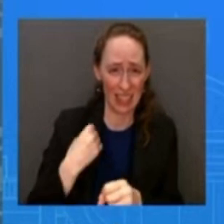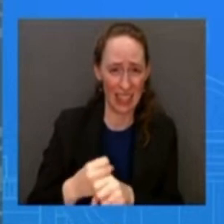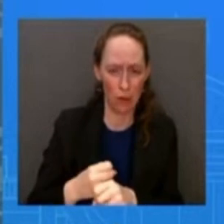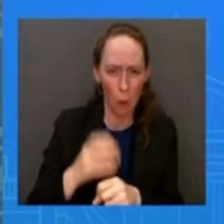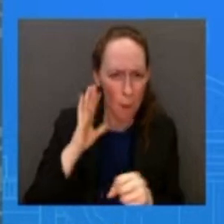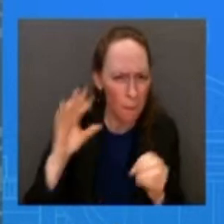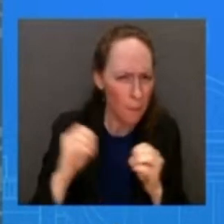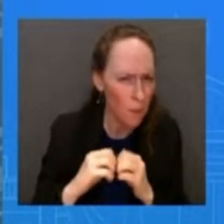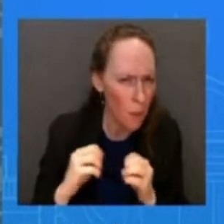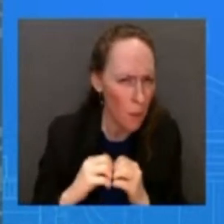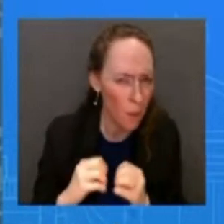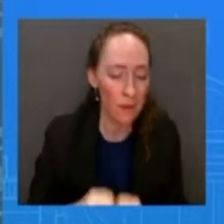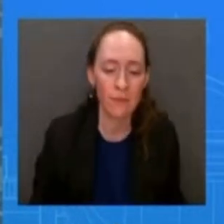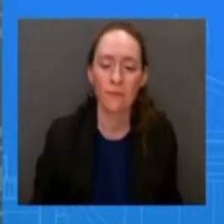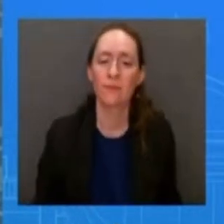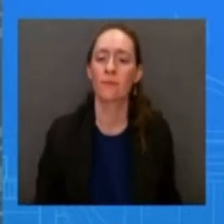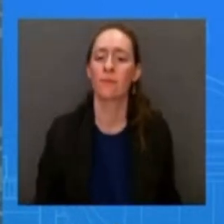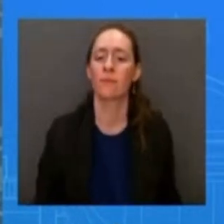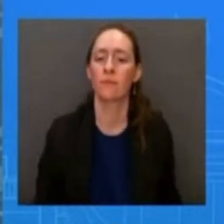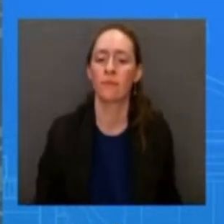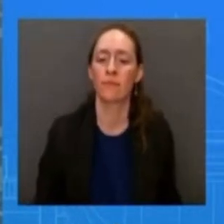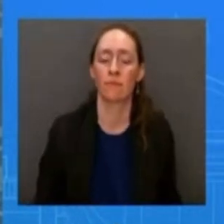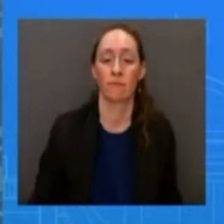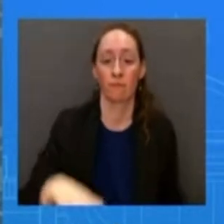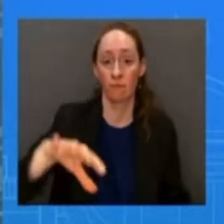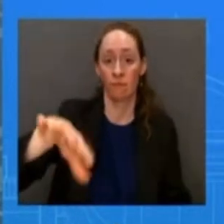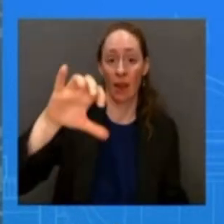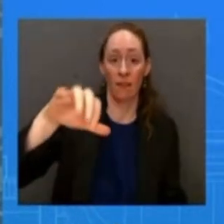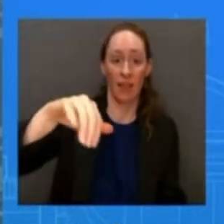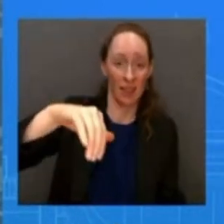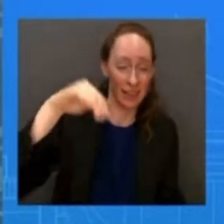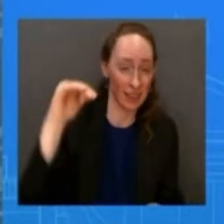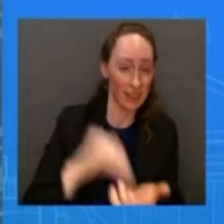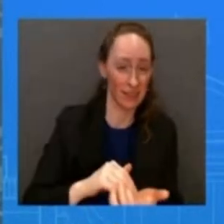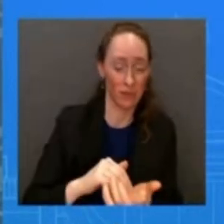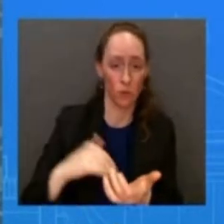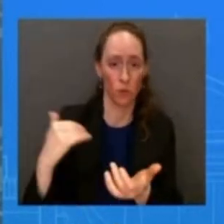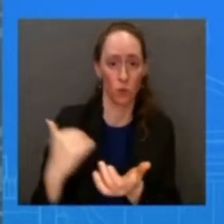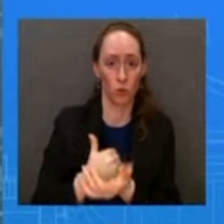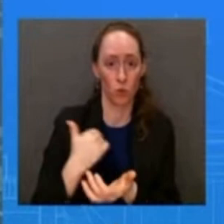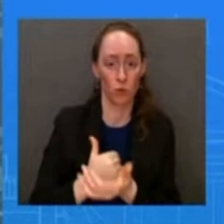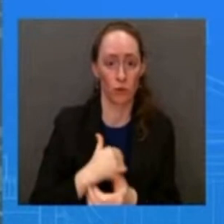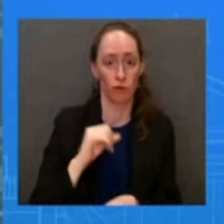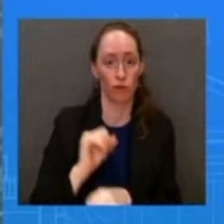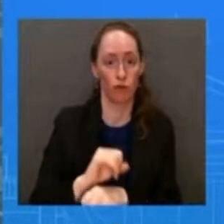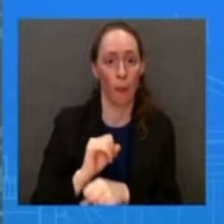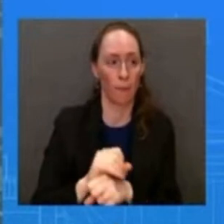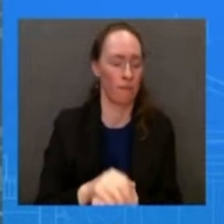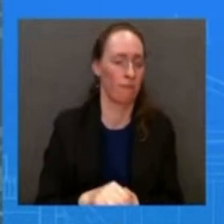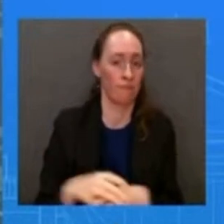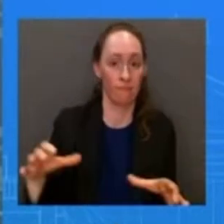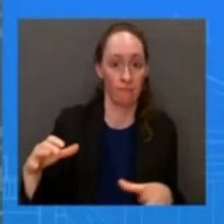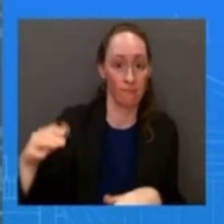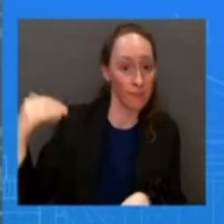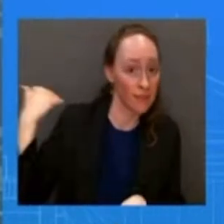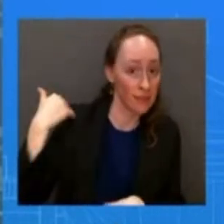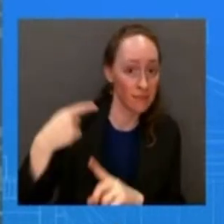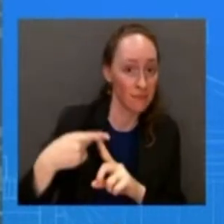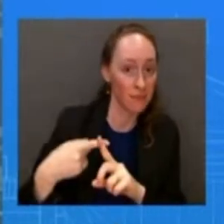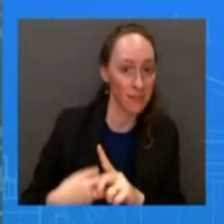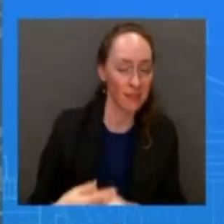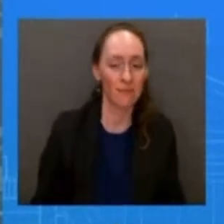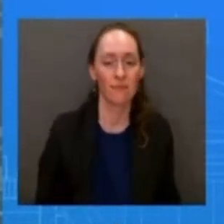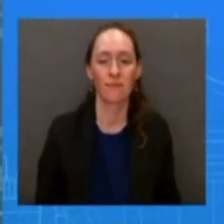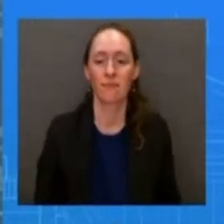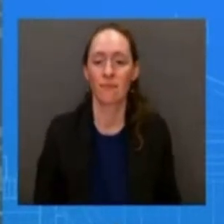month and we have to remember what fed fed uh the fed chair powell said just last week labor market is strong because the economy uh is strong and that is an